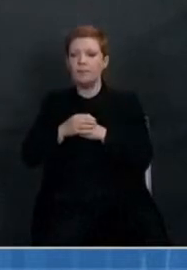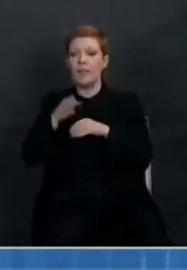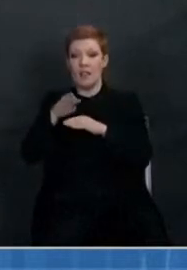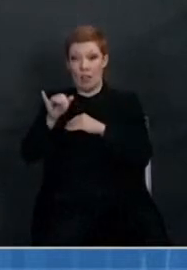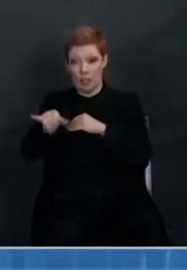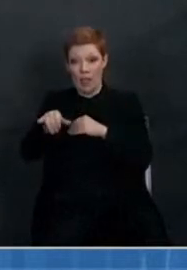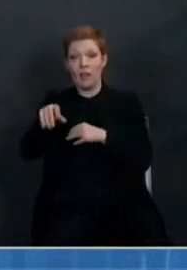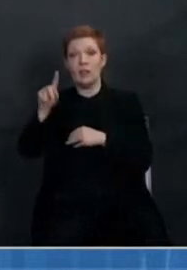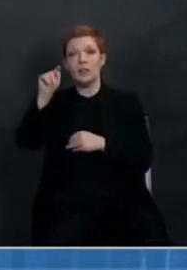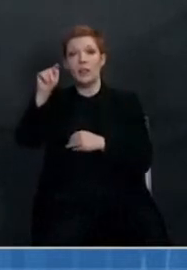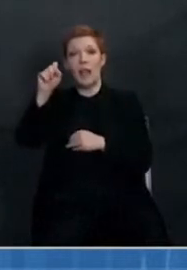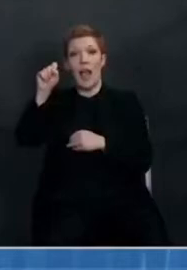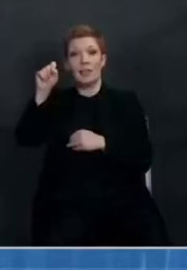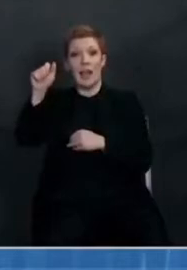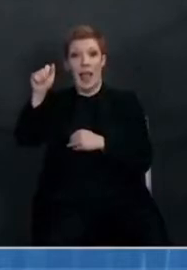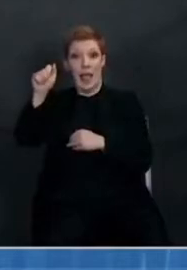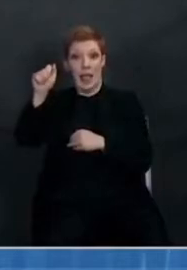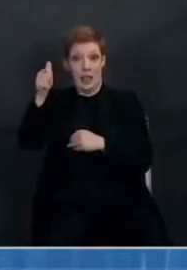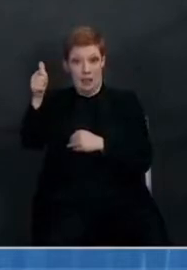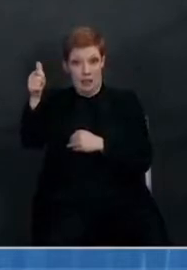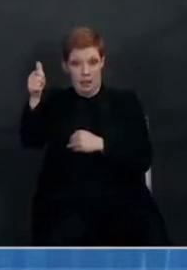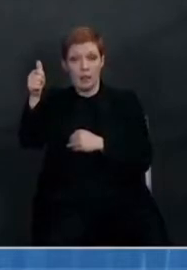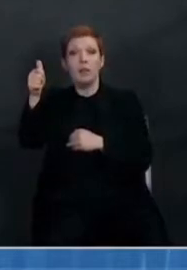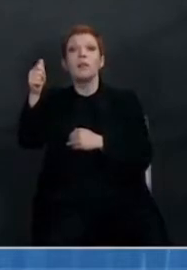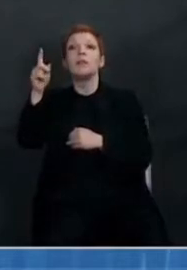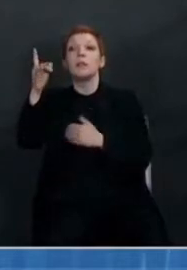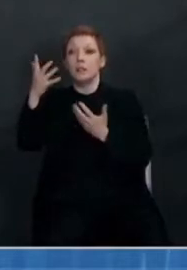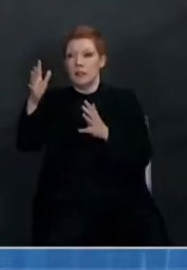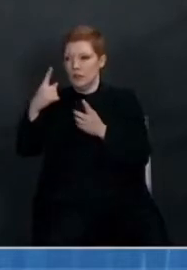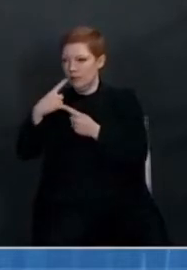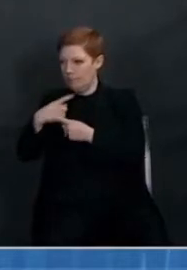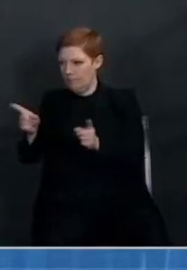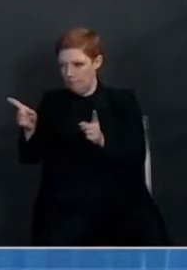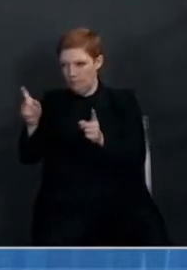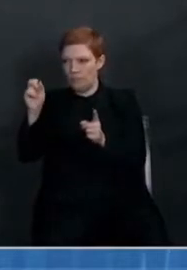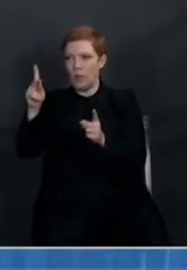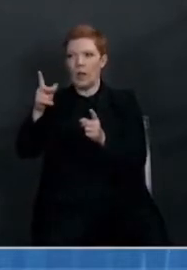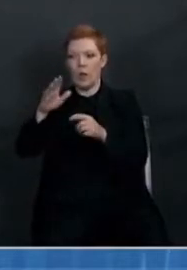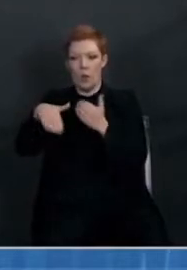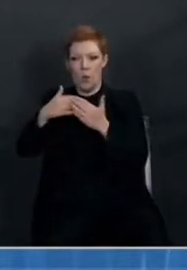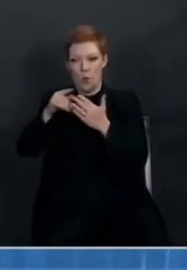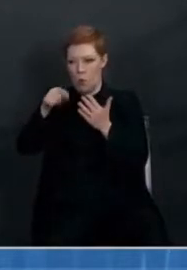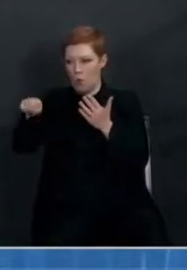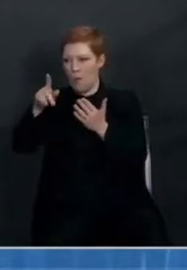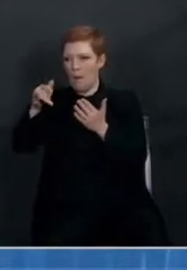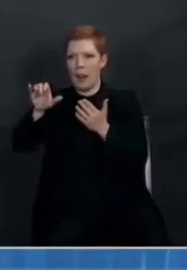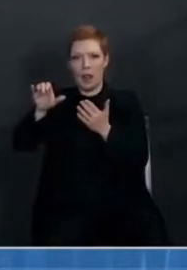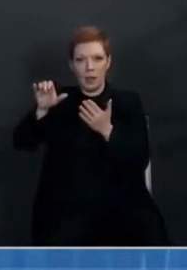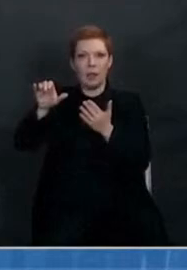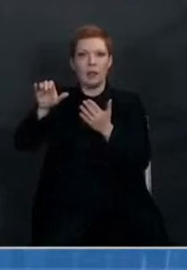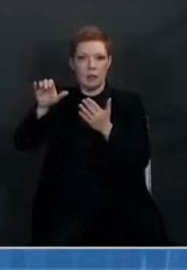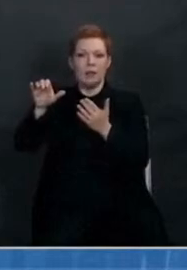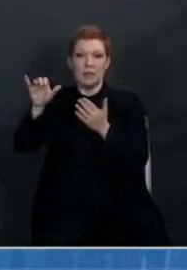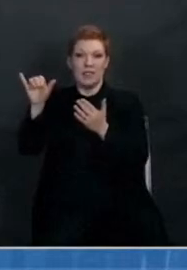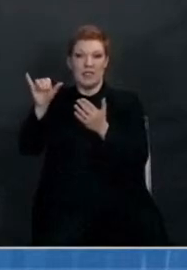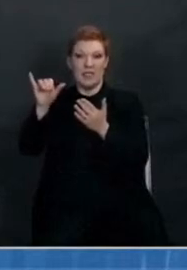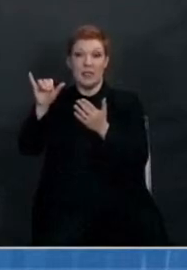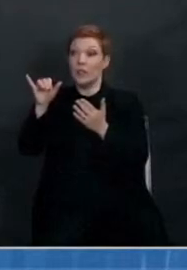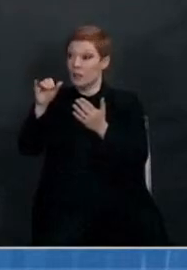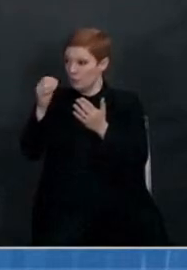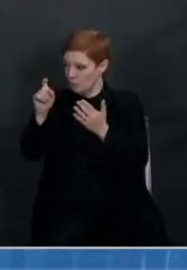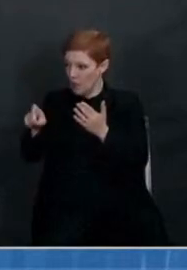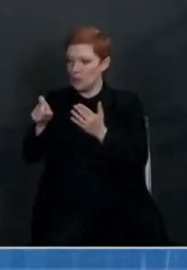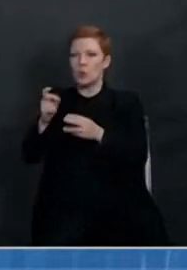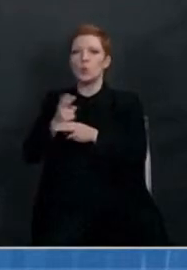announced directives to the public transportation sector to require masking. This is a very meaningful step,